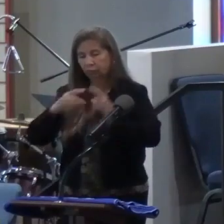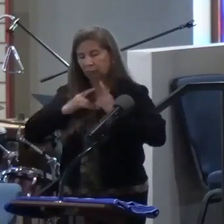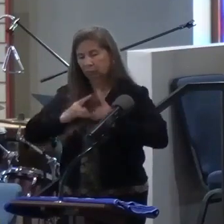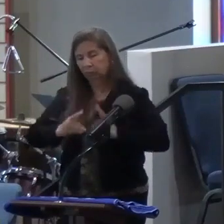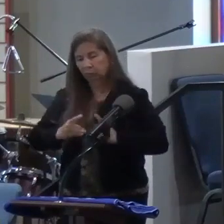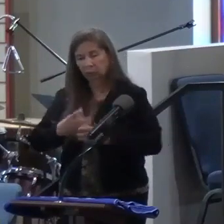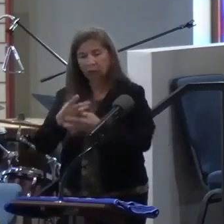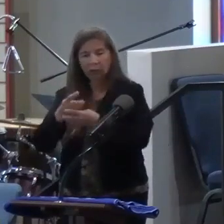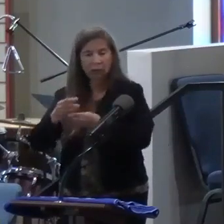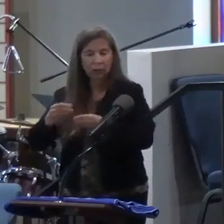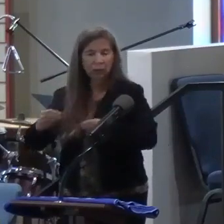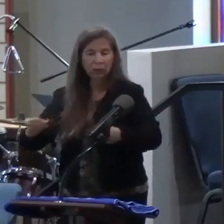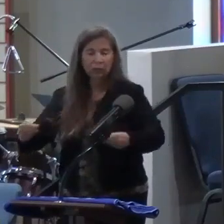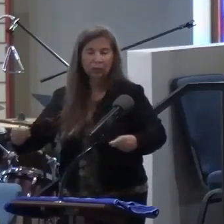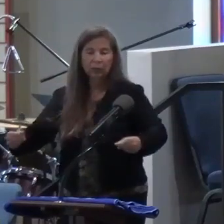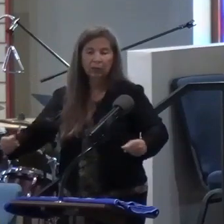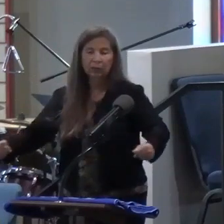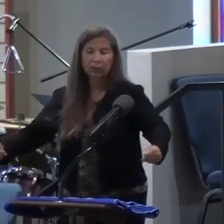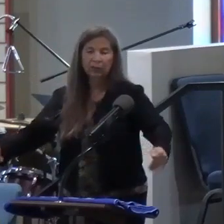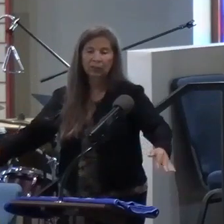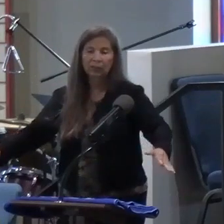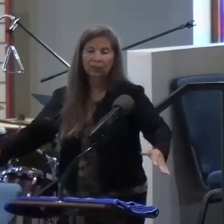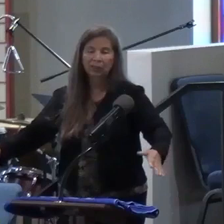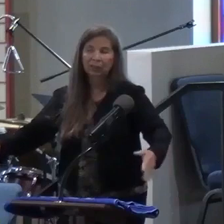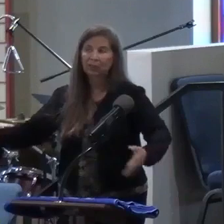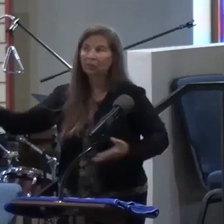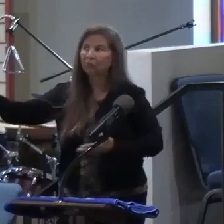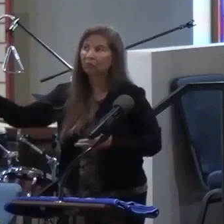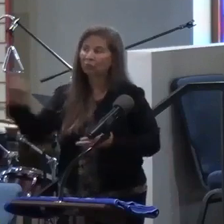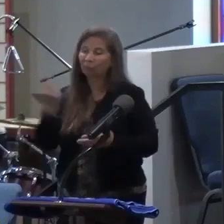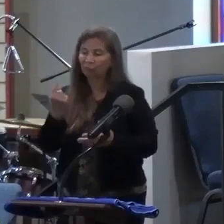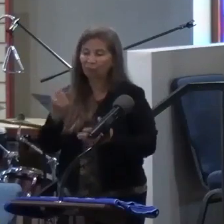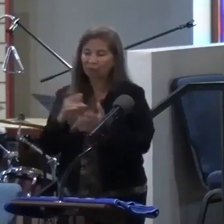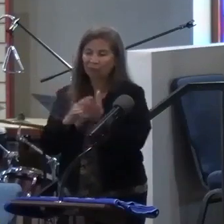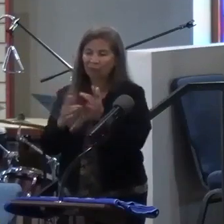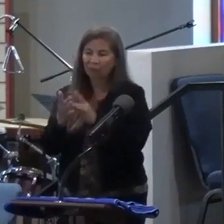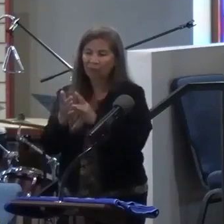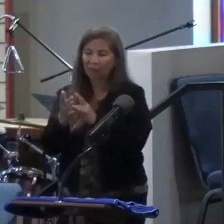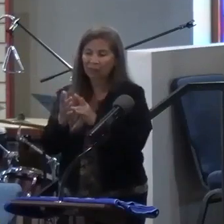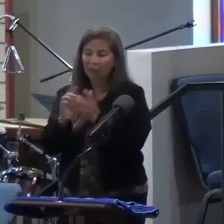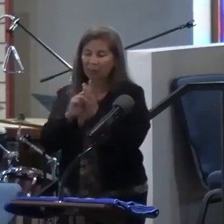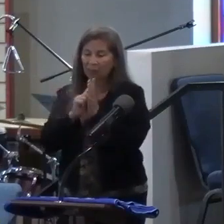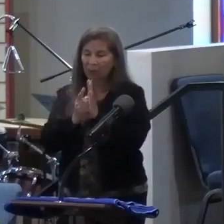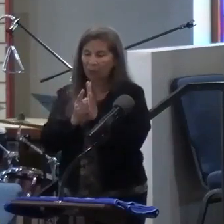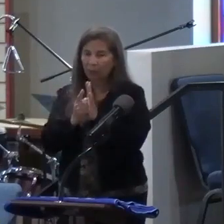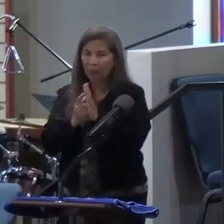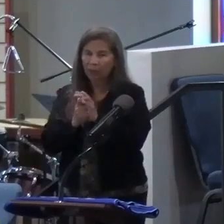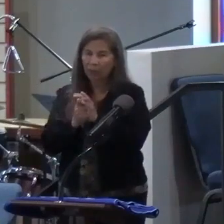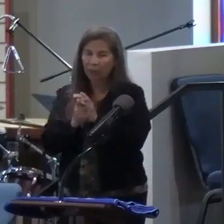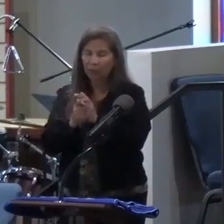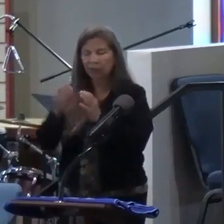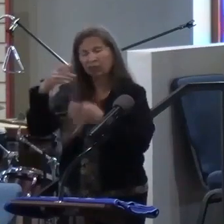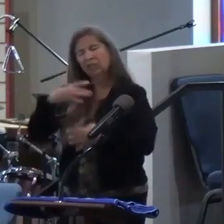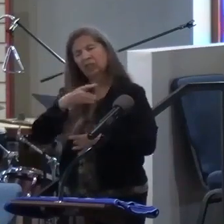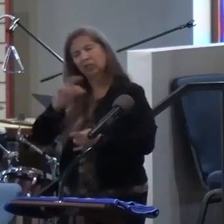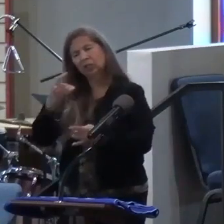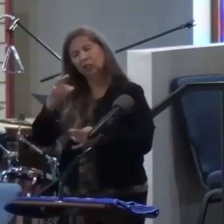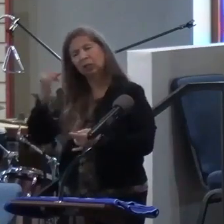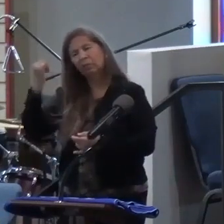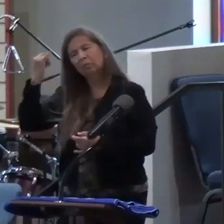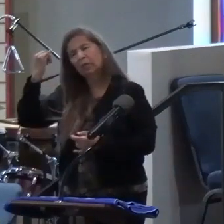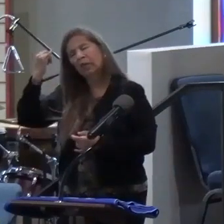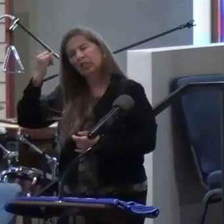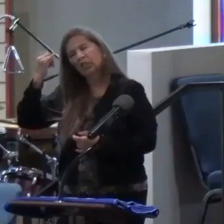because Jesus showed up in that moment. And what's interesting is, can you imagine,